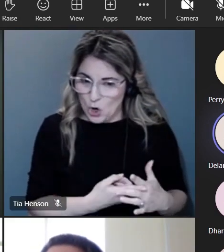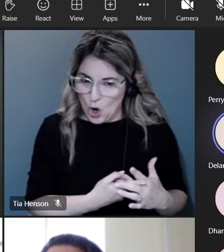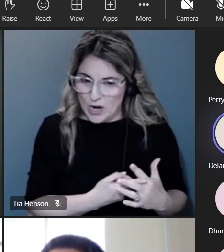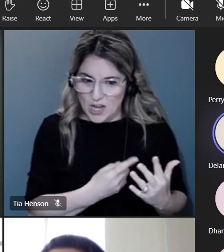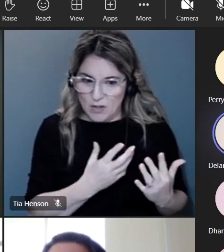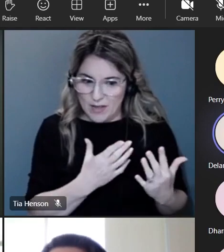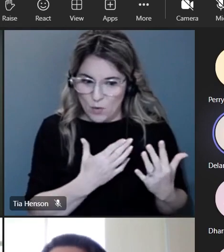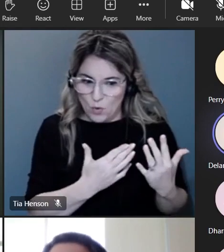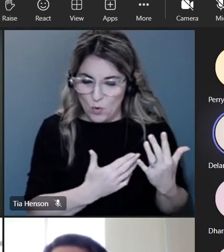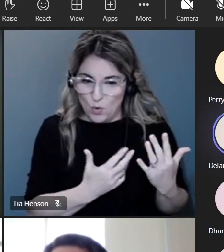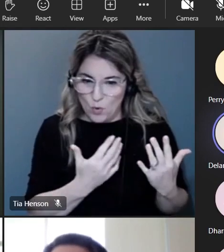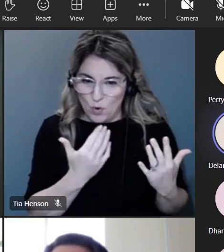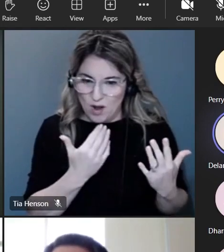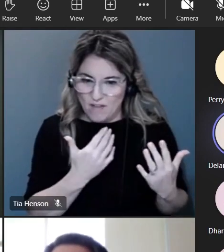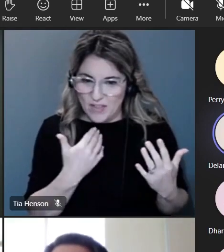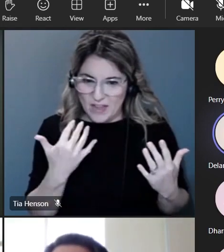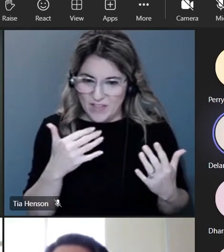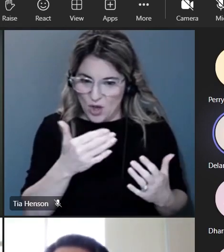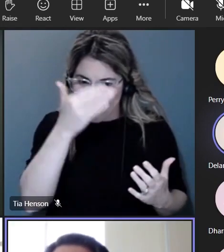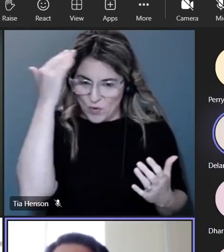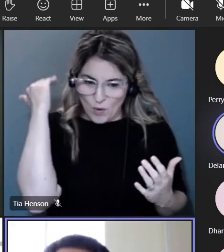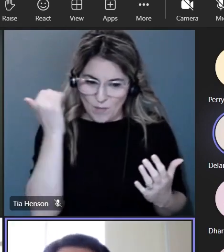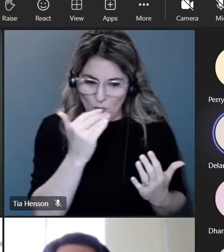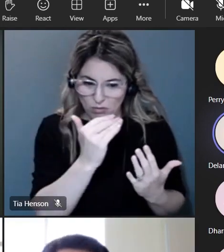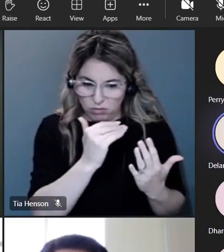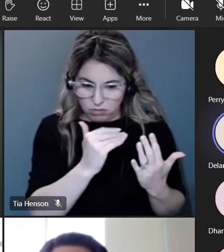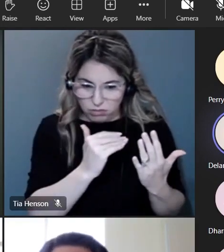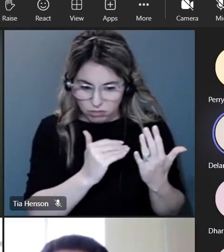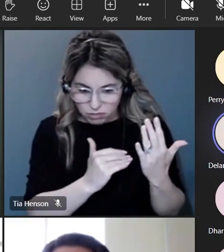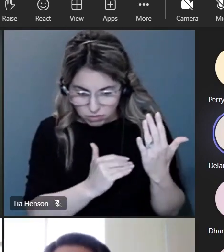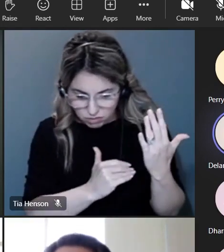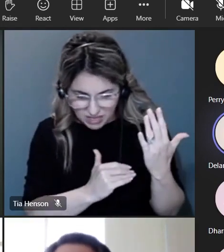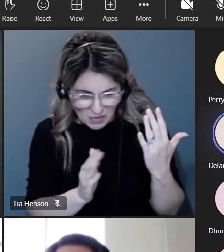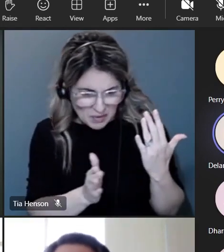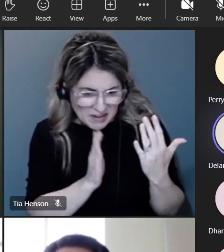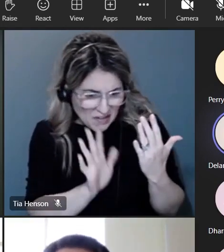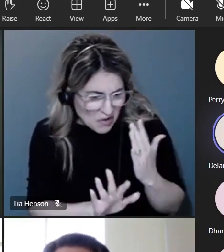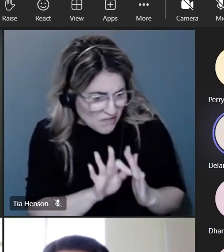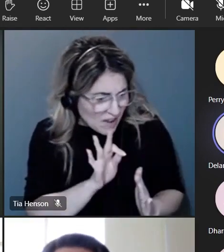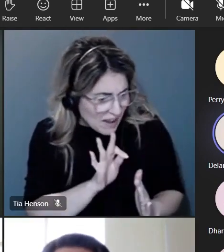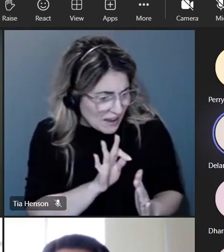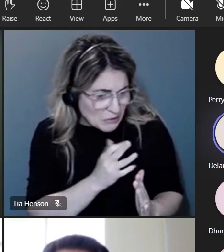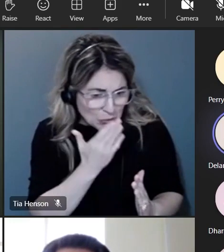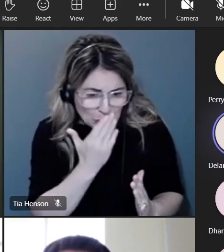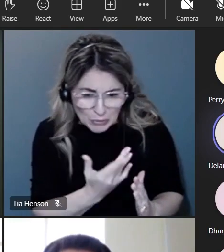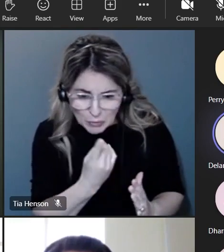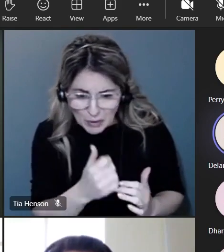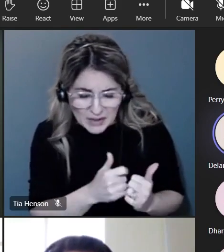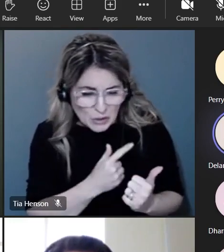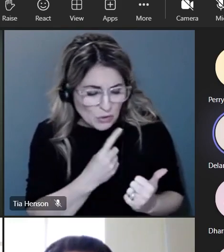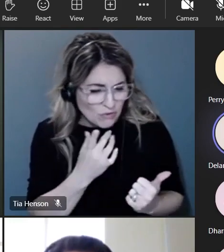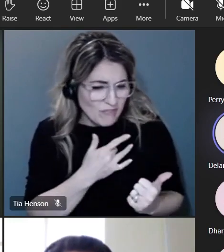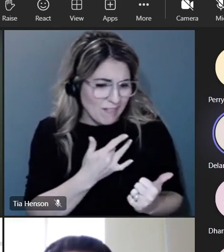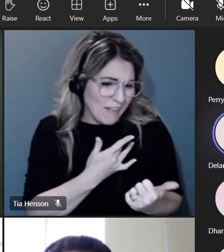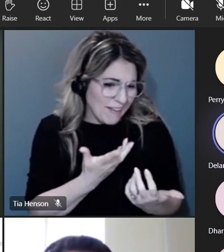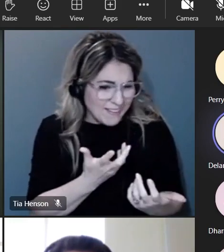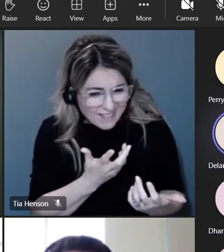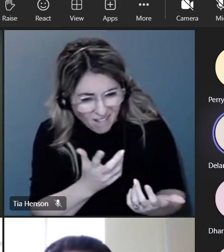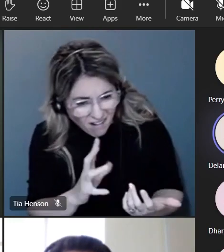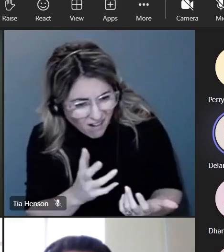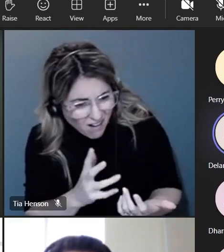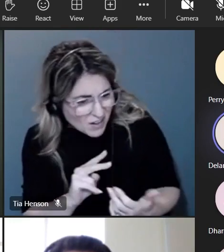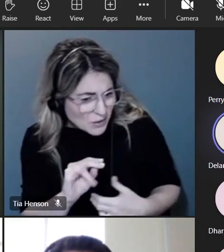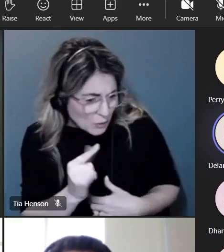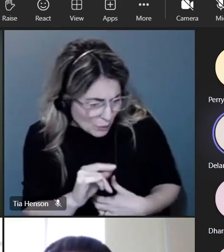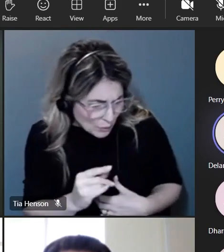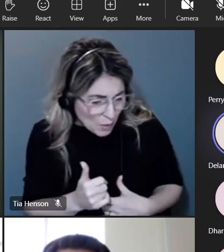to go through all the applications and you think you're never going to find the ones you like or nothing's going to stick out but you get the three or four